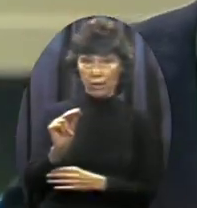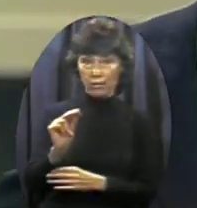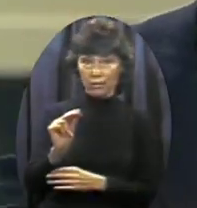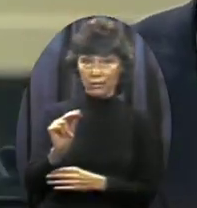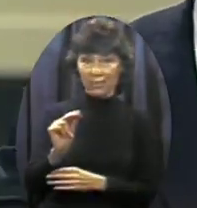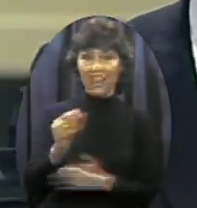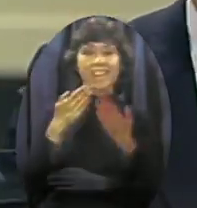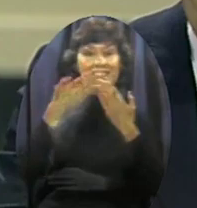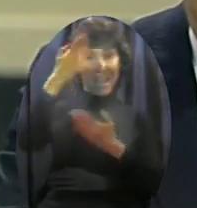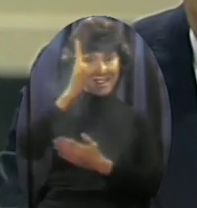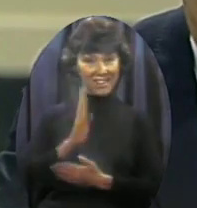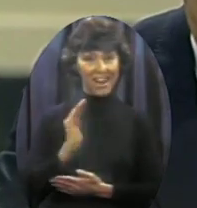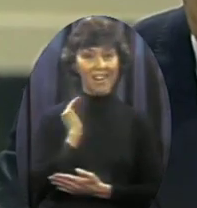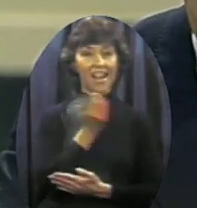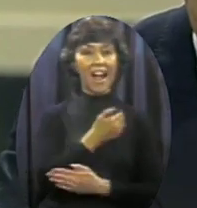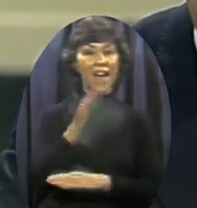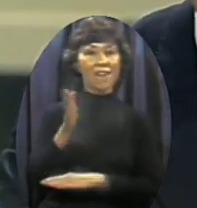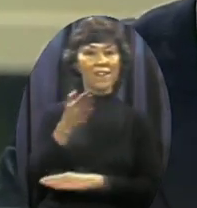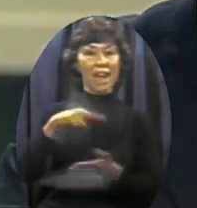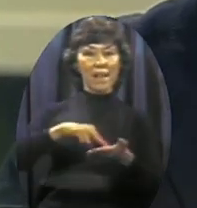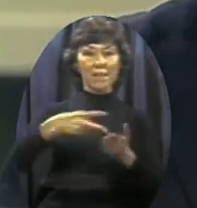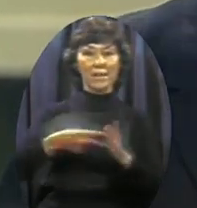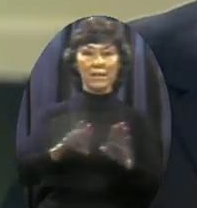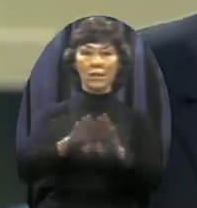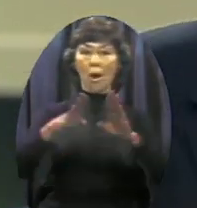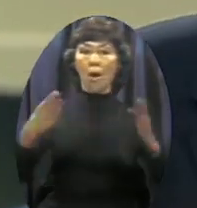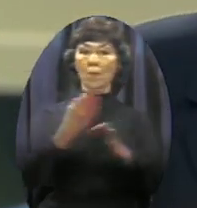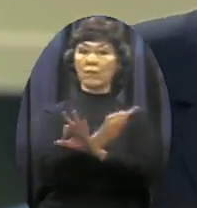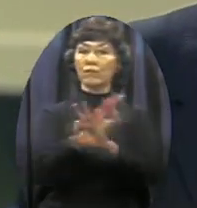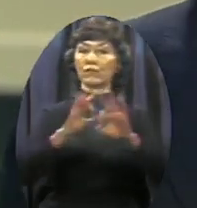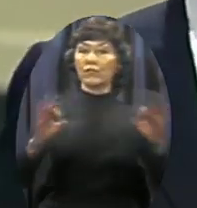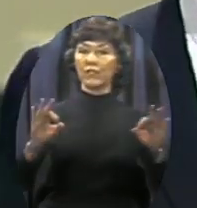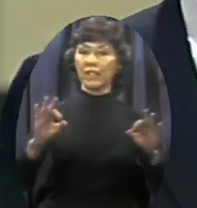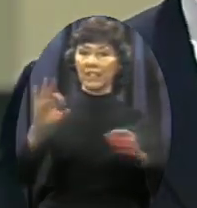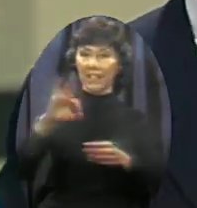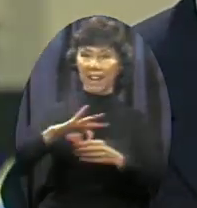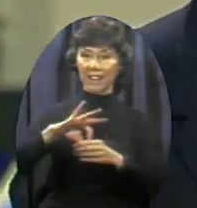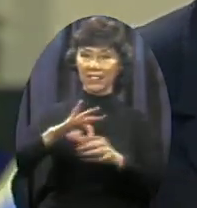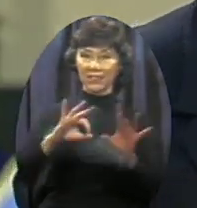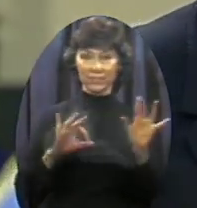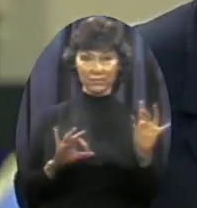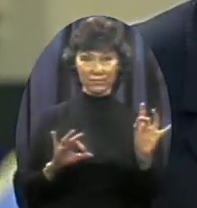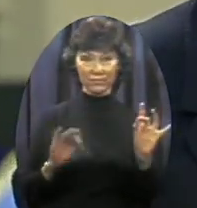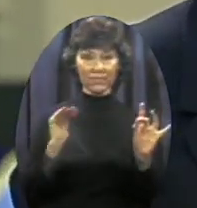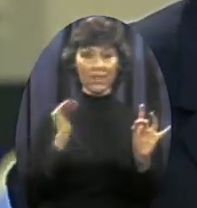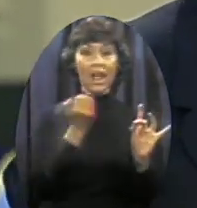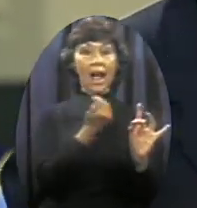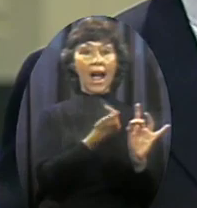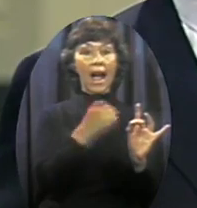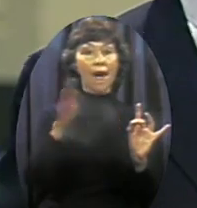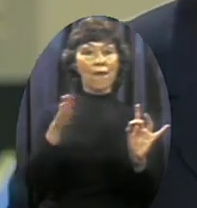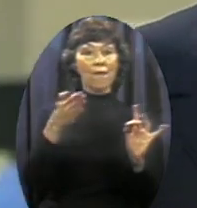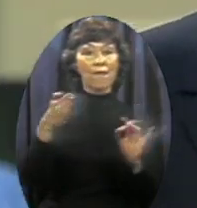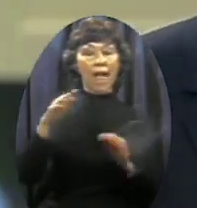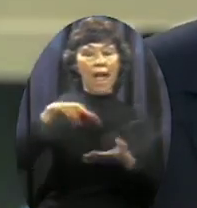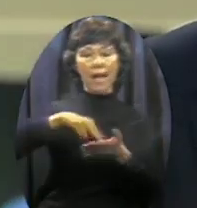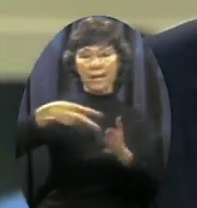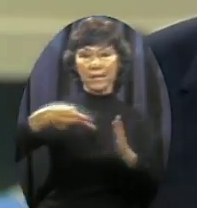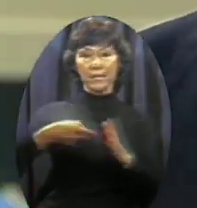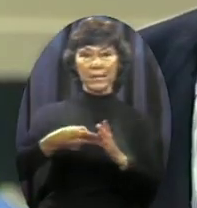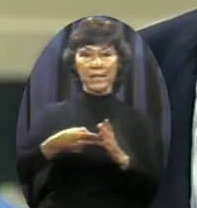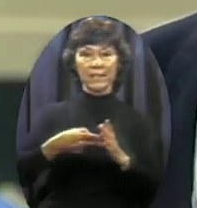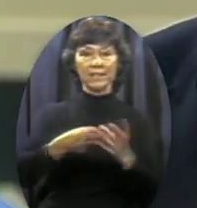our flag stands for open and free elections Our flag the red white and blue stands for compassion Every time